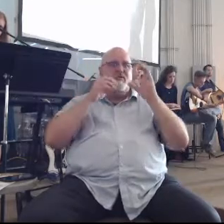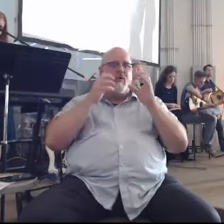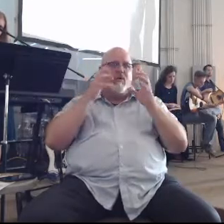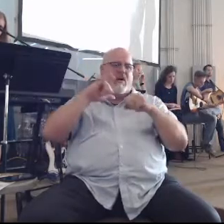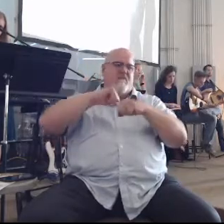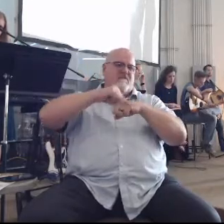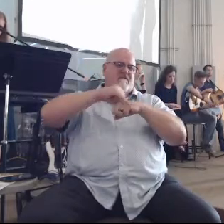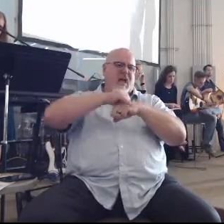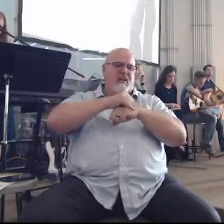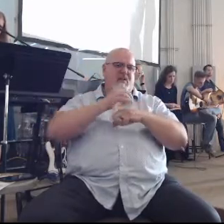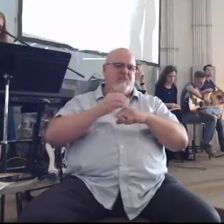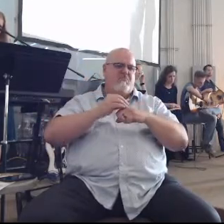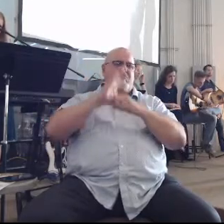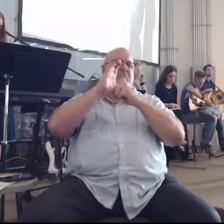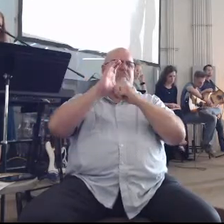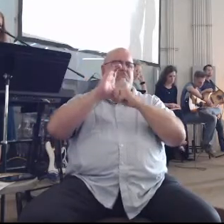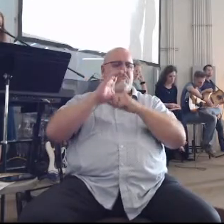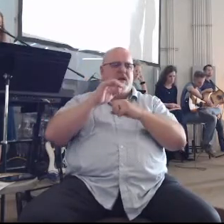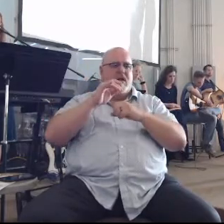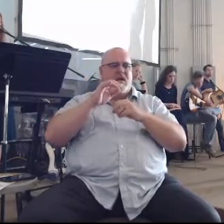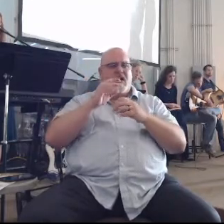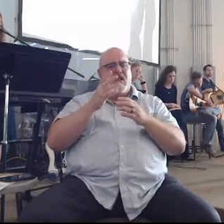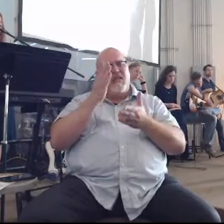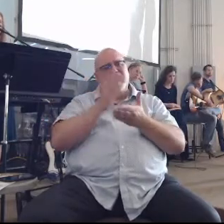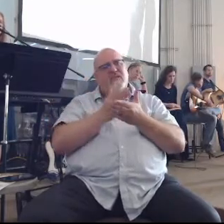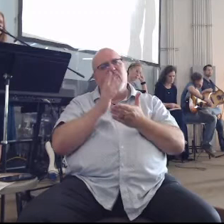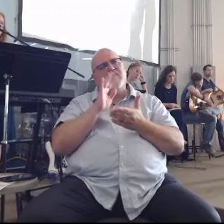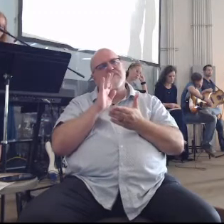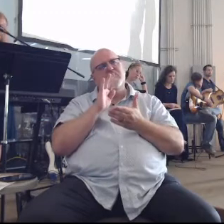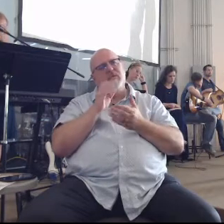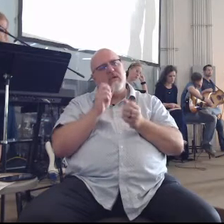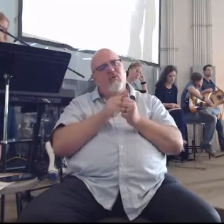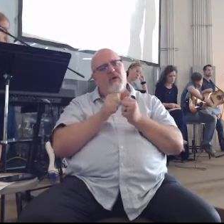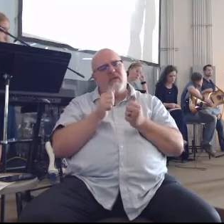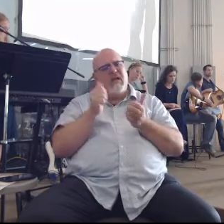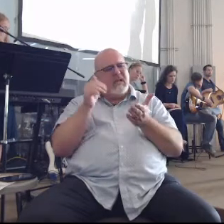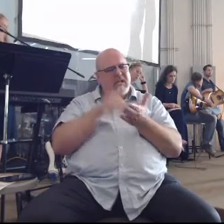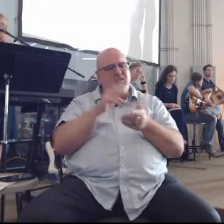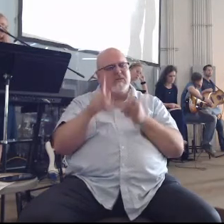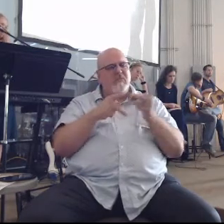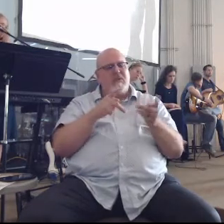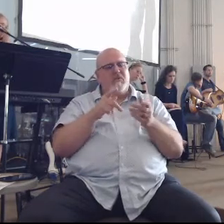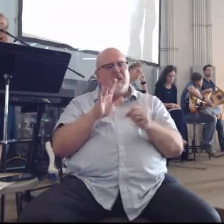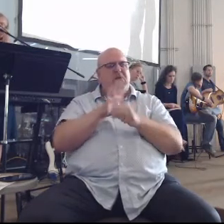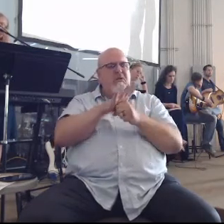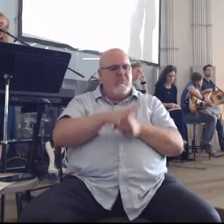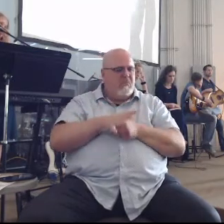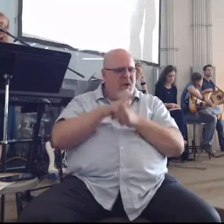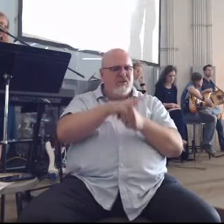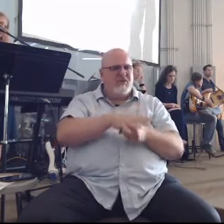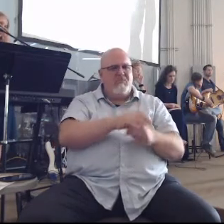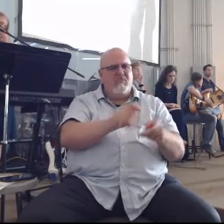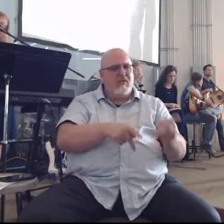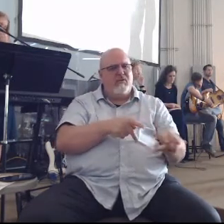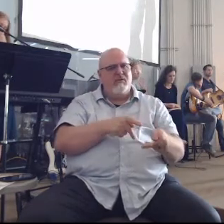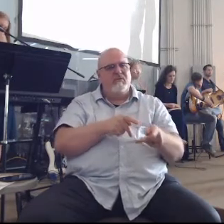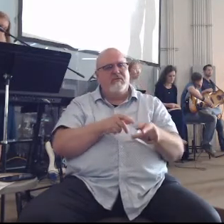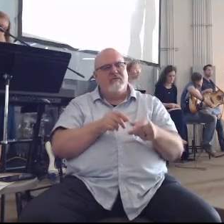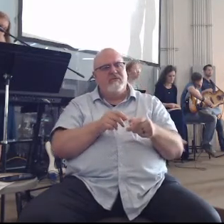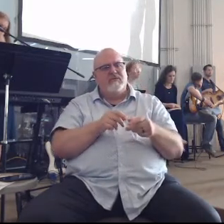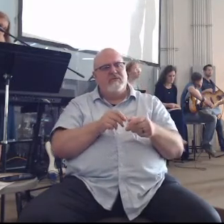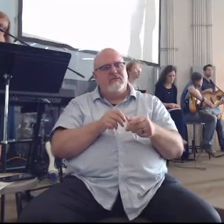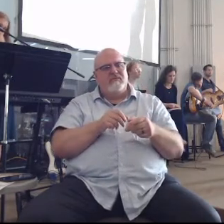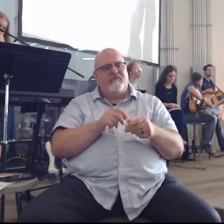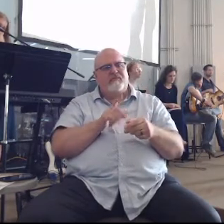hearts overflow with follies they scoff and speak with malice loftily they threaten oppression they set their mouths against